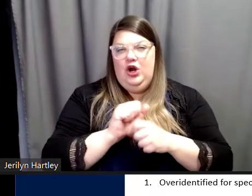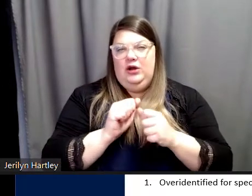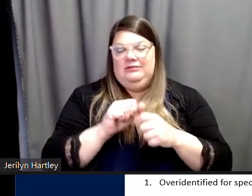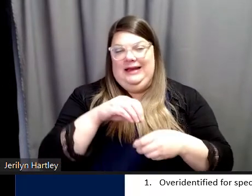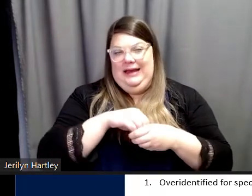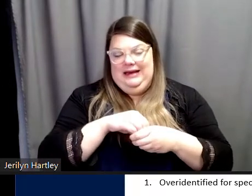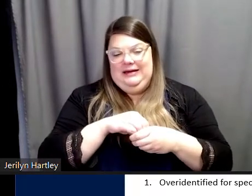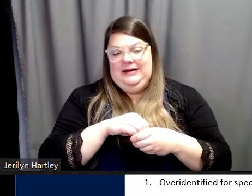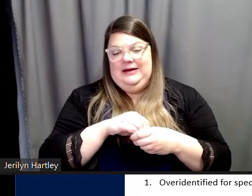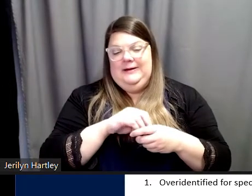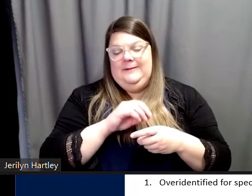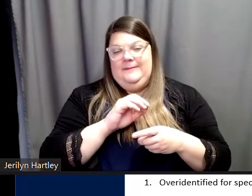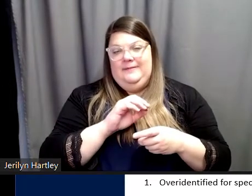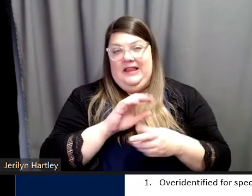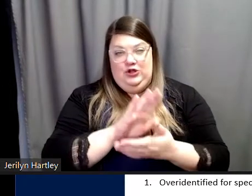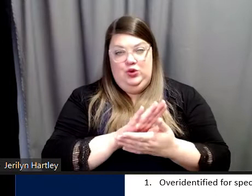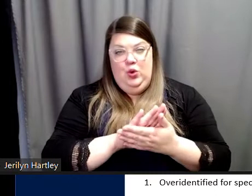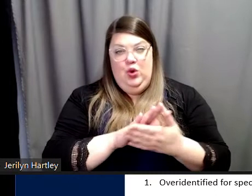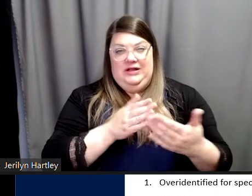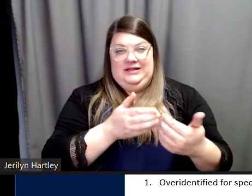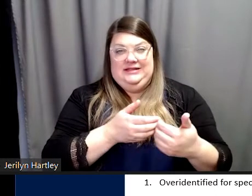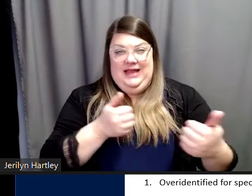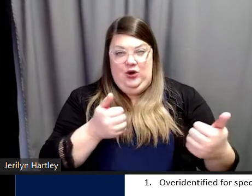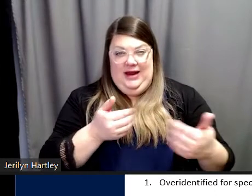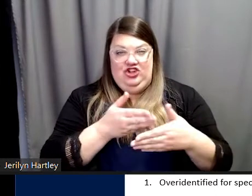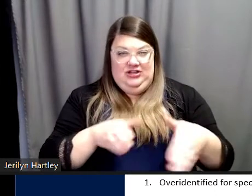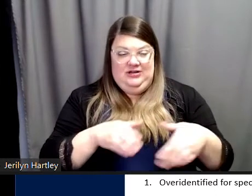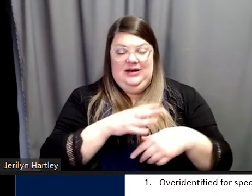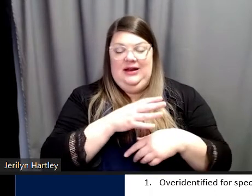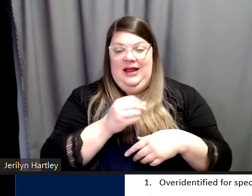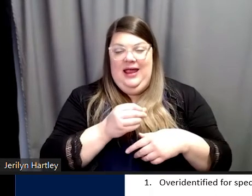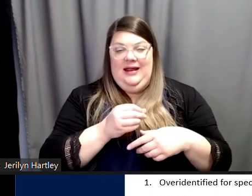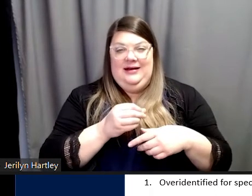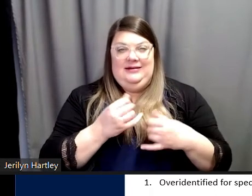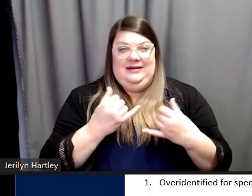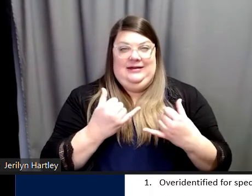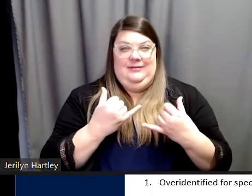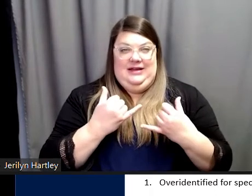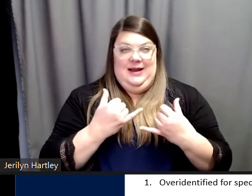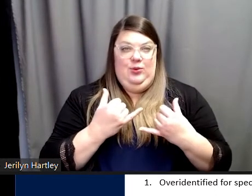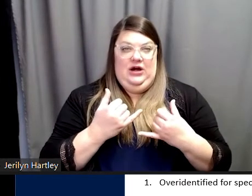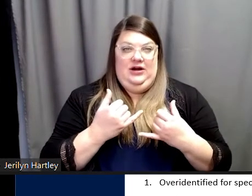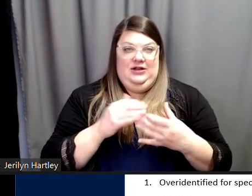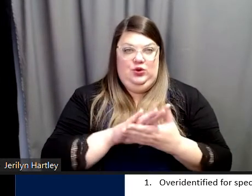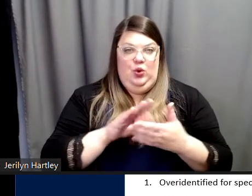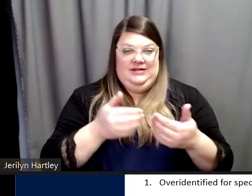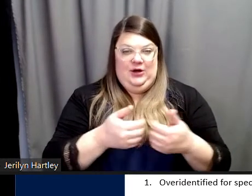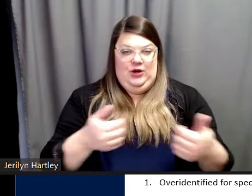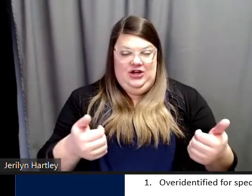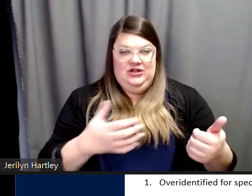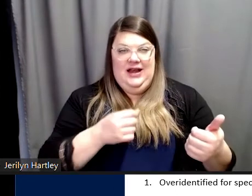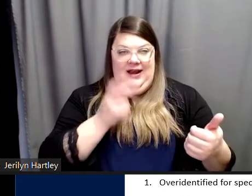school segregation and contemporary school segregation. And I've seen